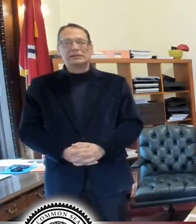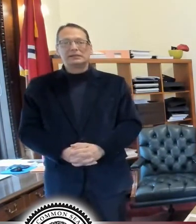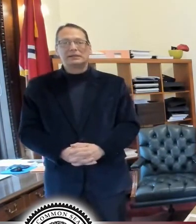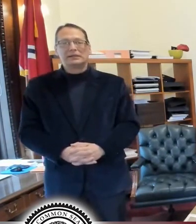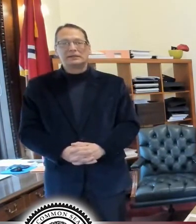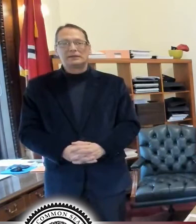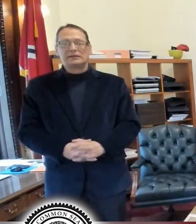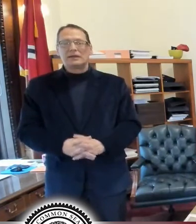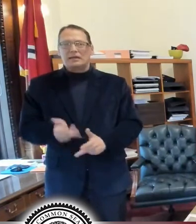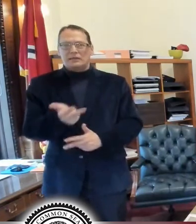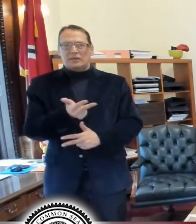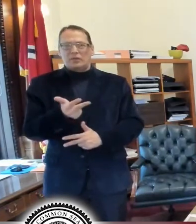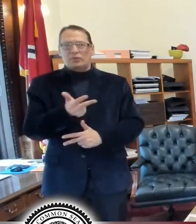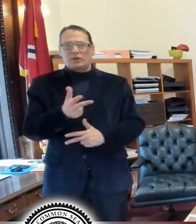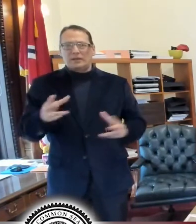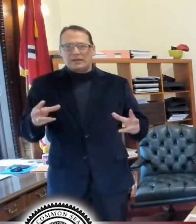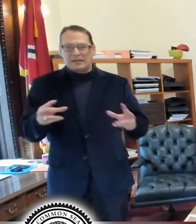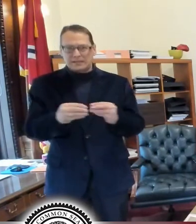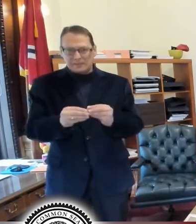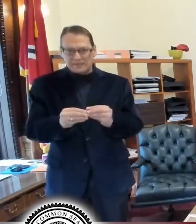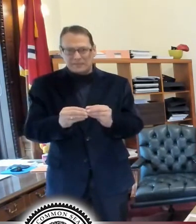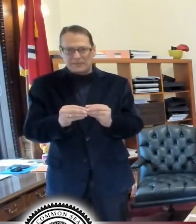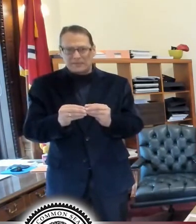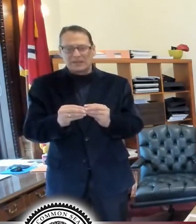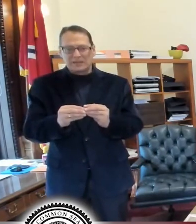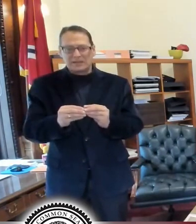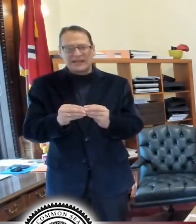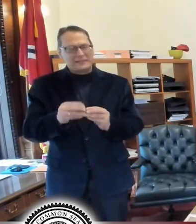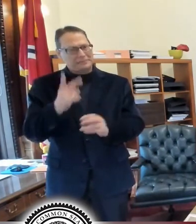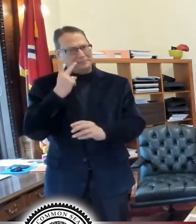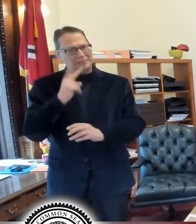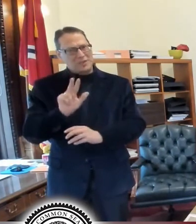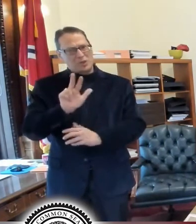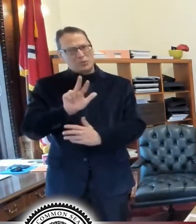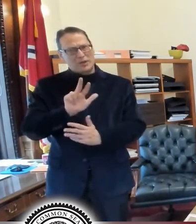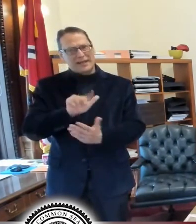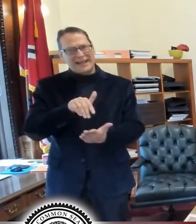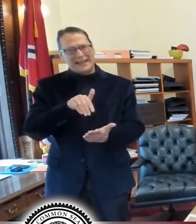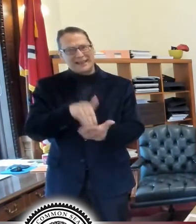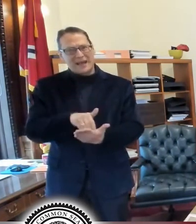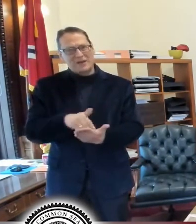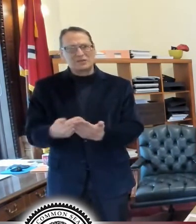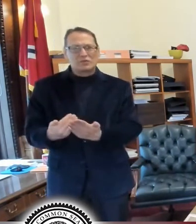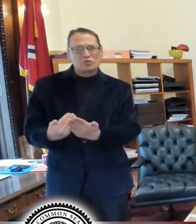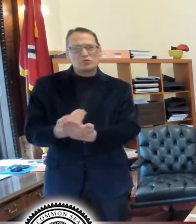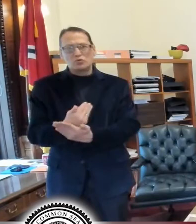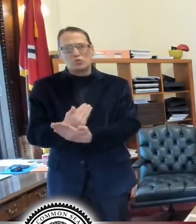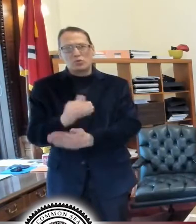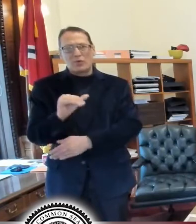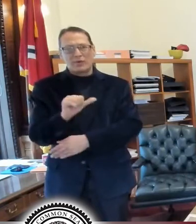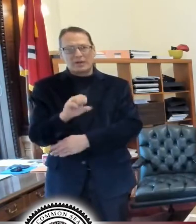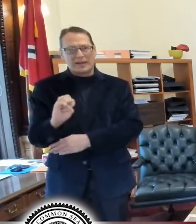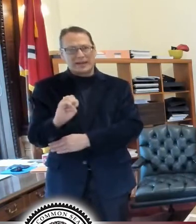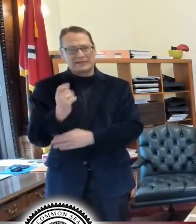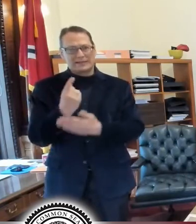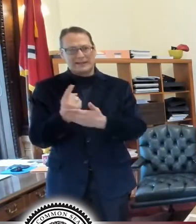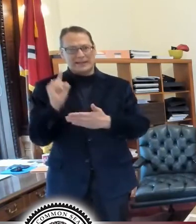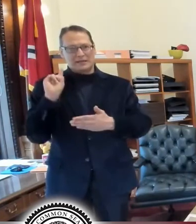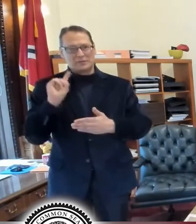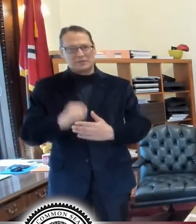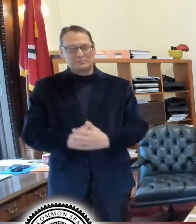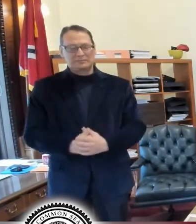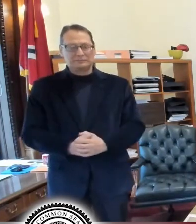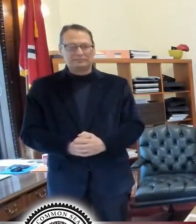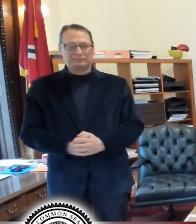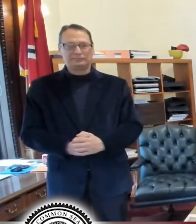add just those three counties together and you see that there were about 3000 new cases last week. Now,